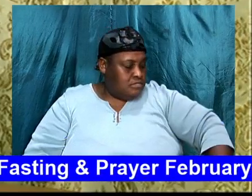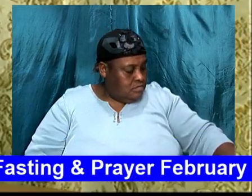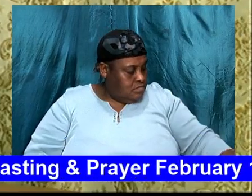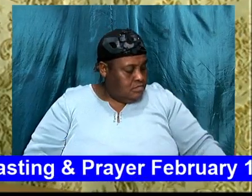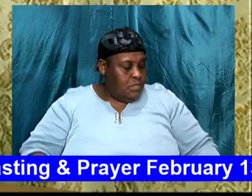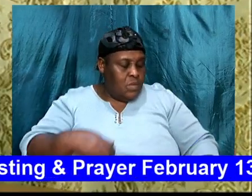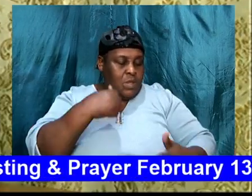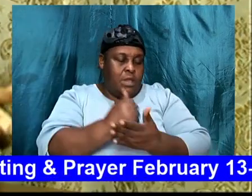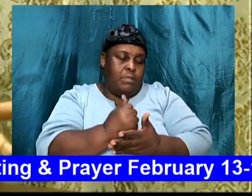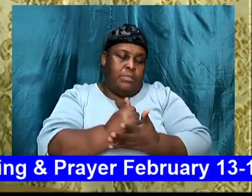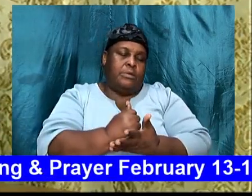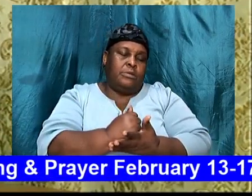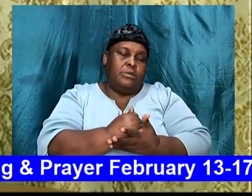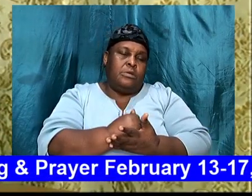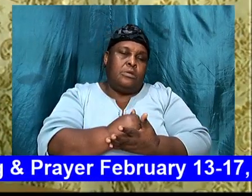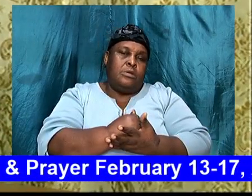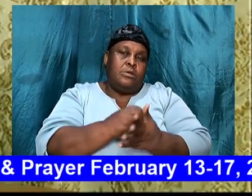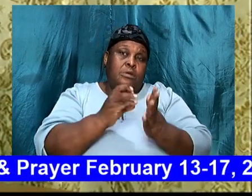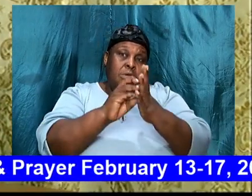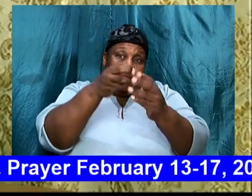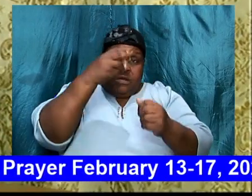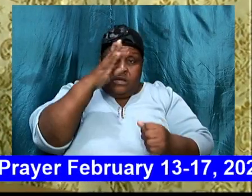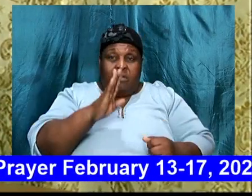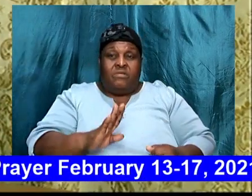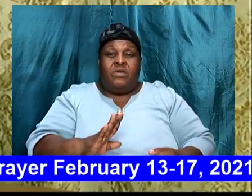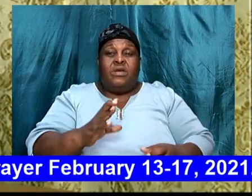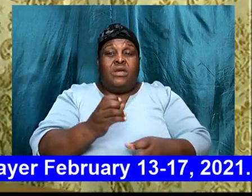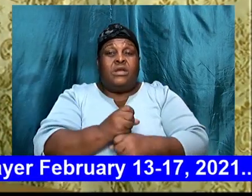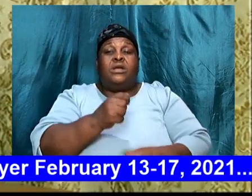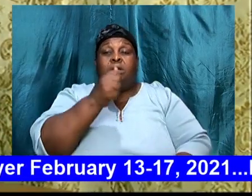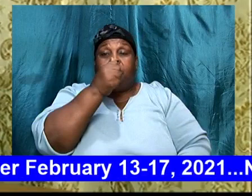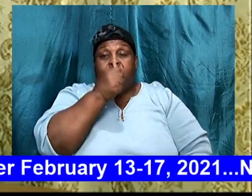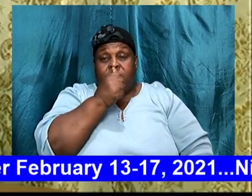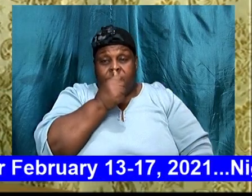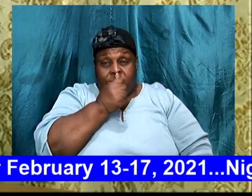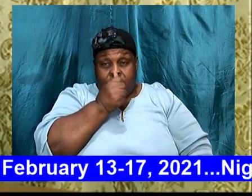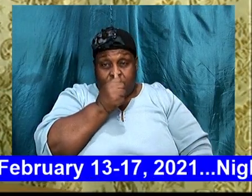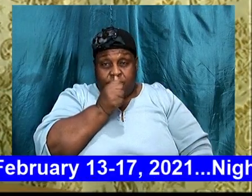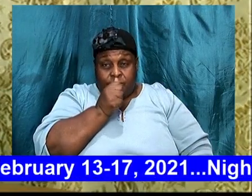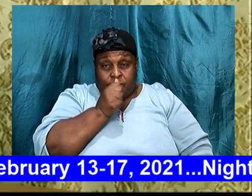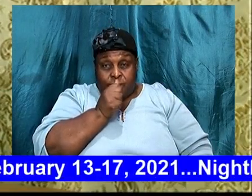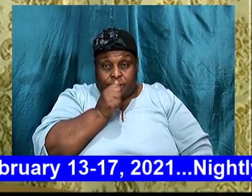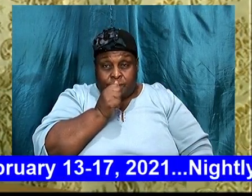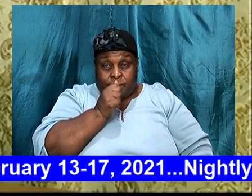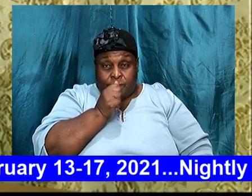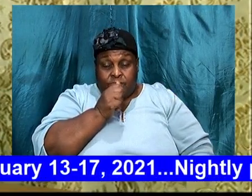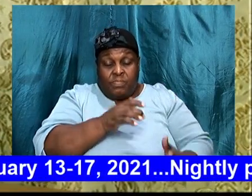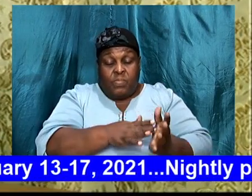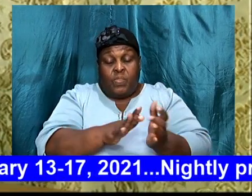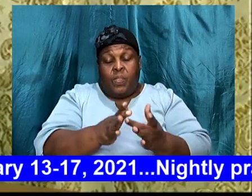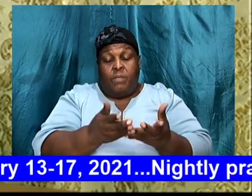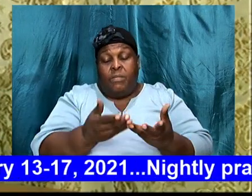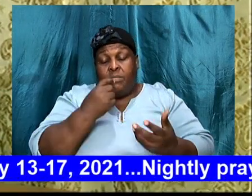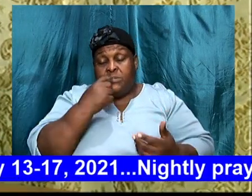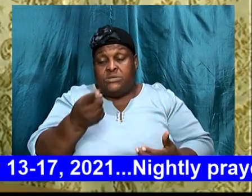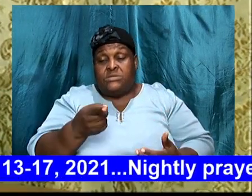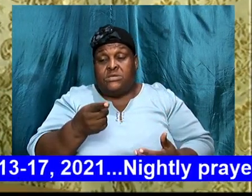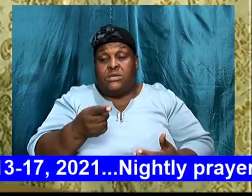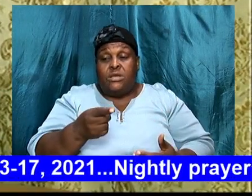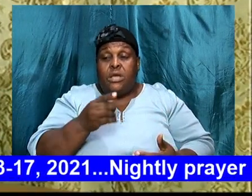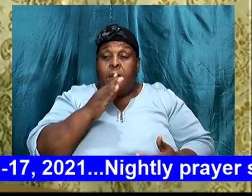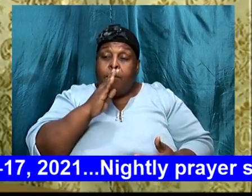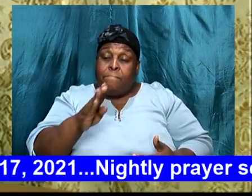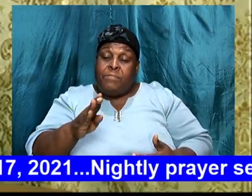amen, somebody, the will of God, patience, and the Bible says, in Philippians 4, 6 to 7, be